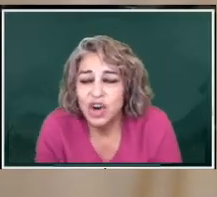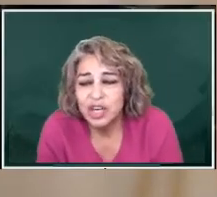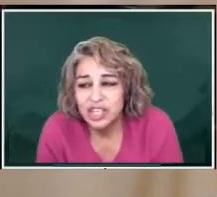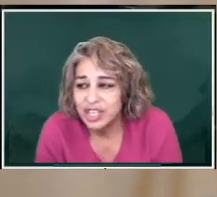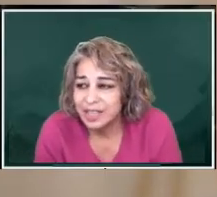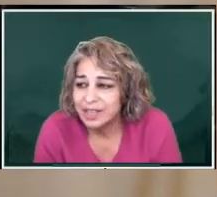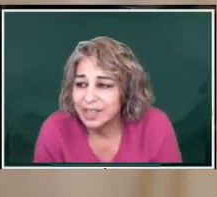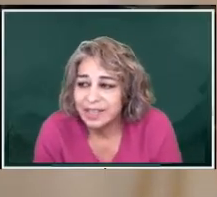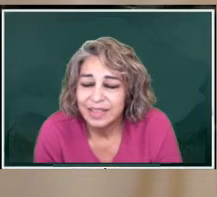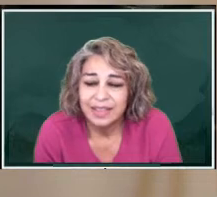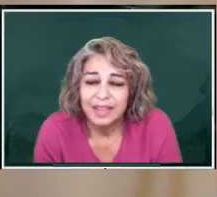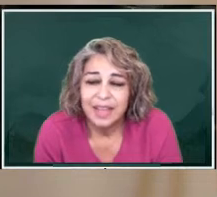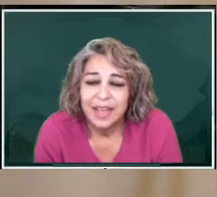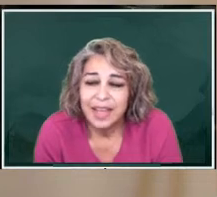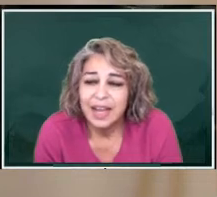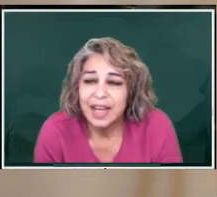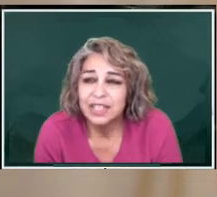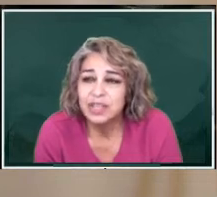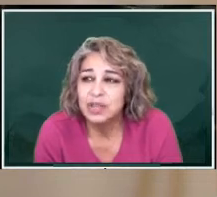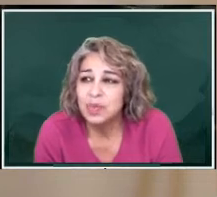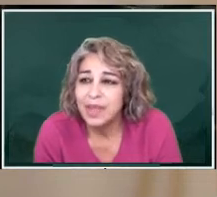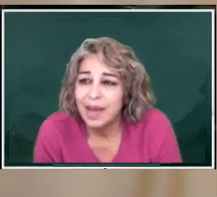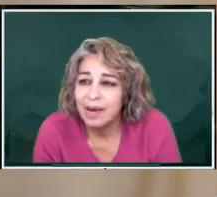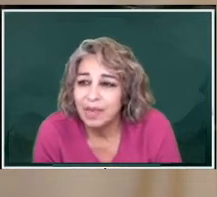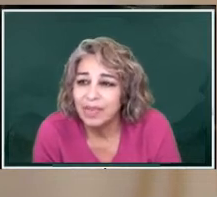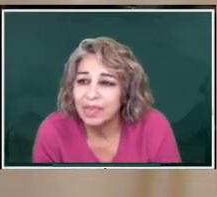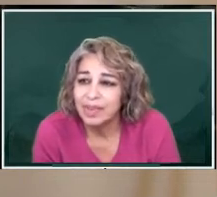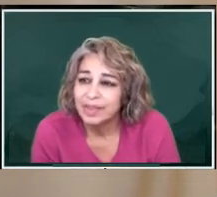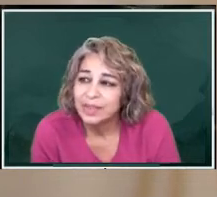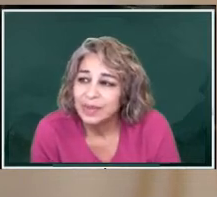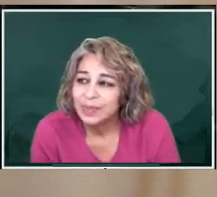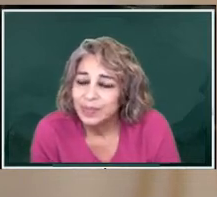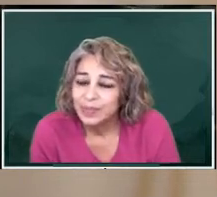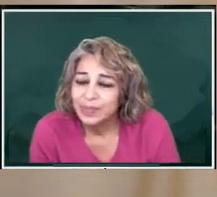urgent. It has to do with health.